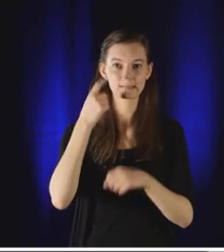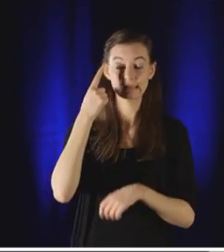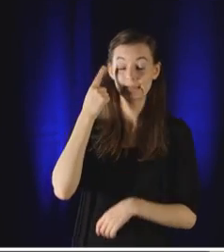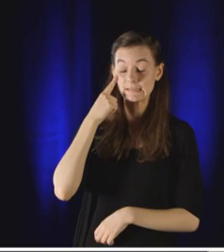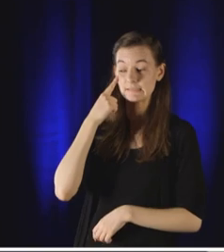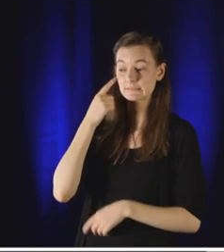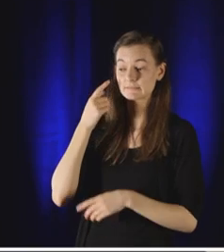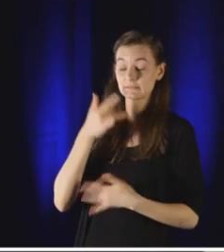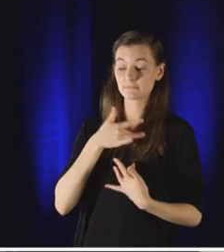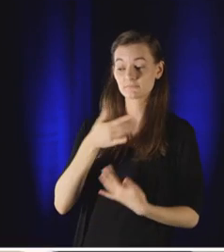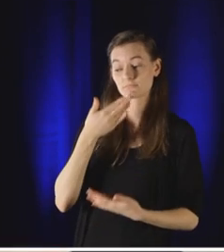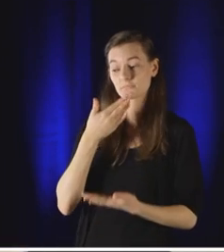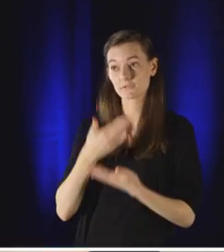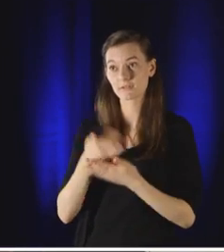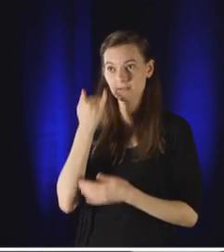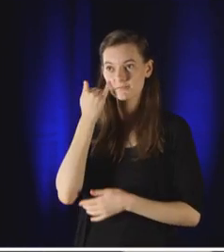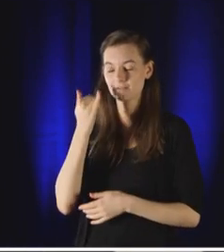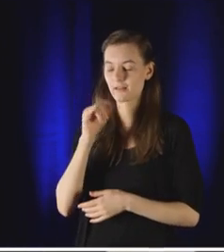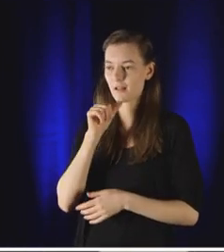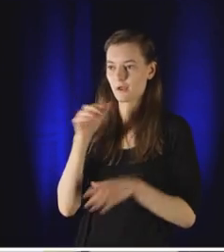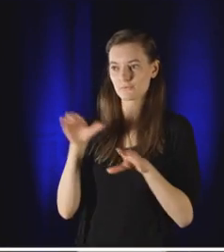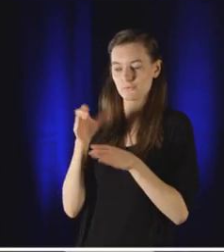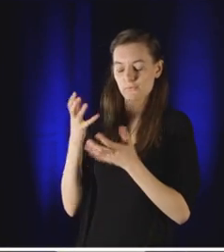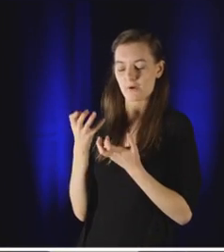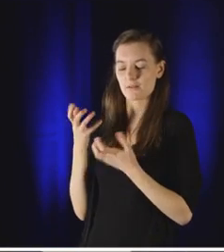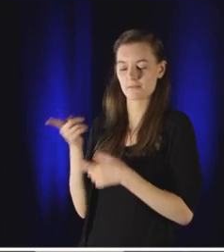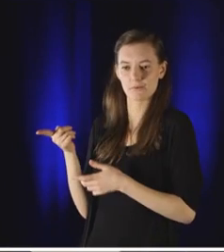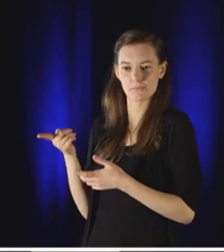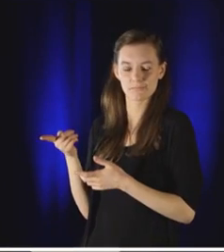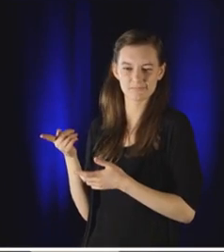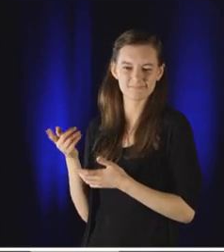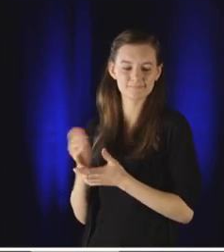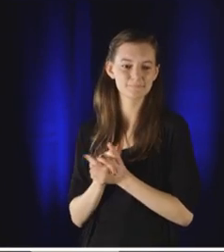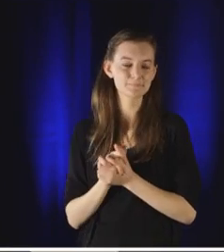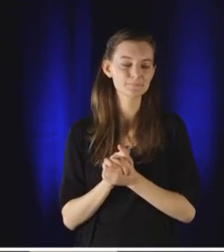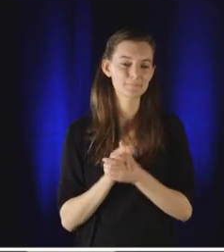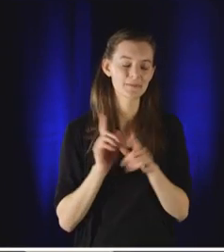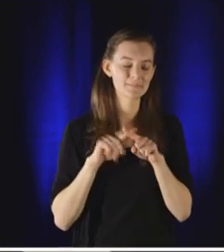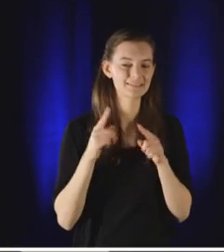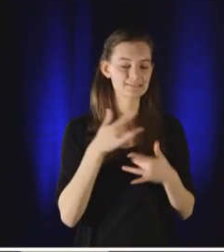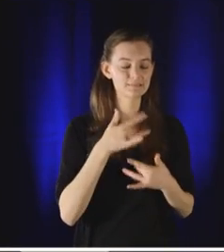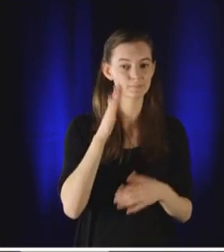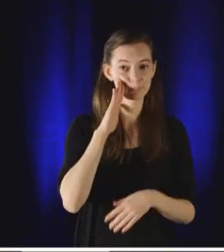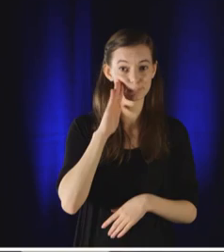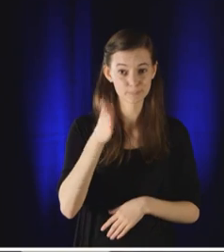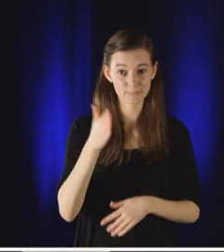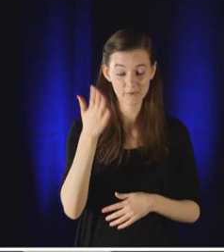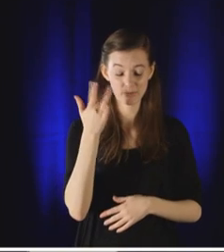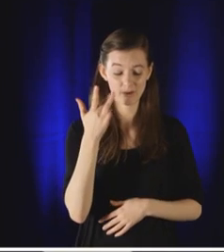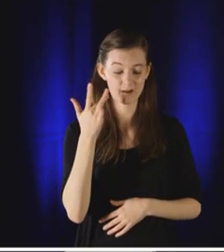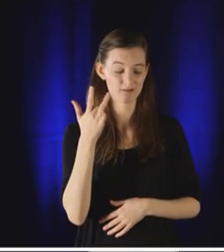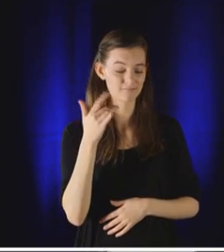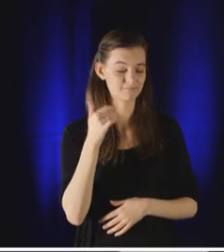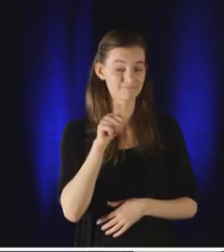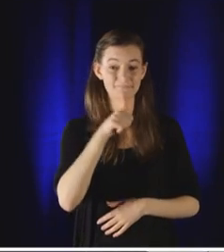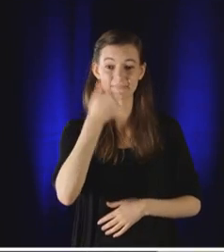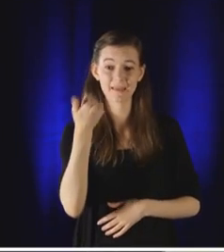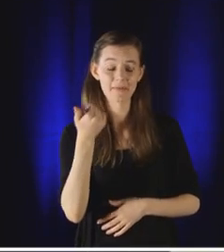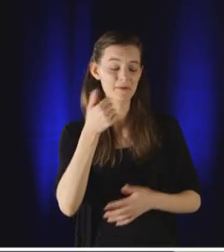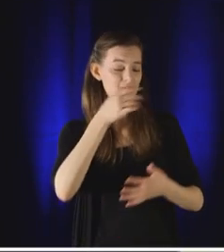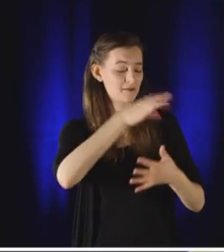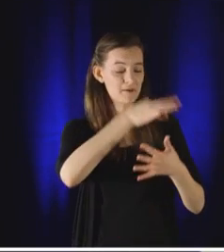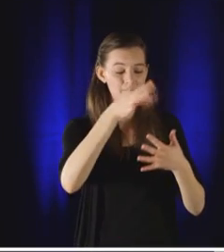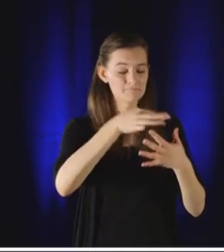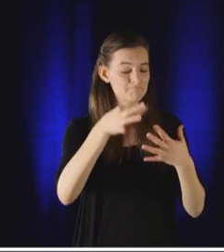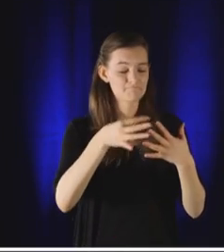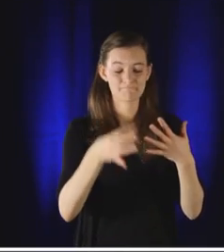And as a general rule, we probably shouldn't do exactly what ISIS wants us to do. But the fact is that we probably will, because